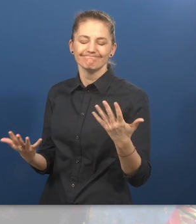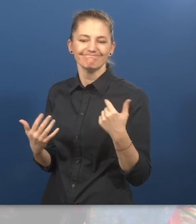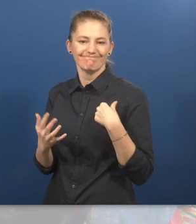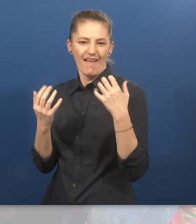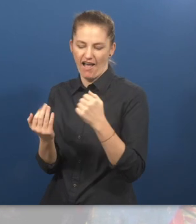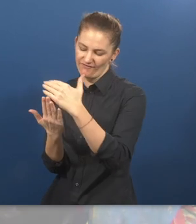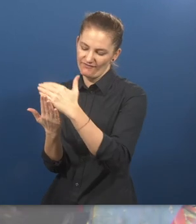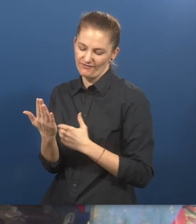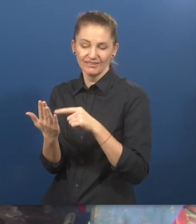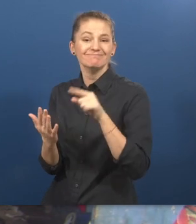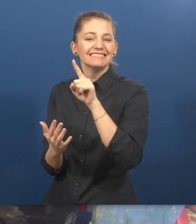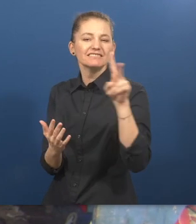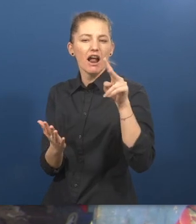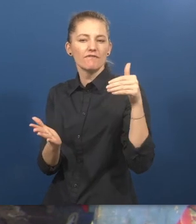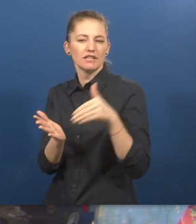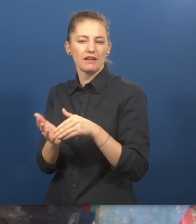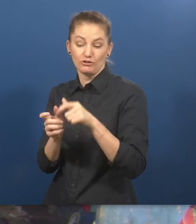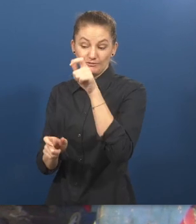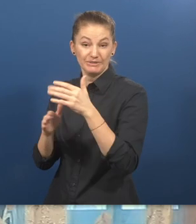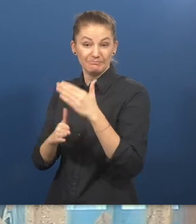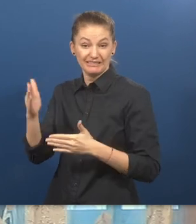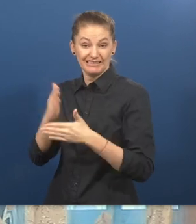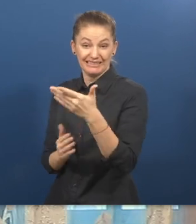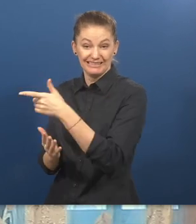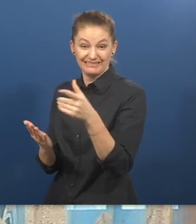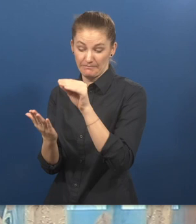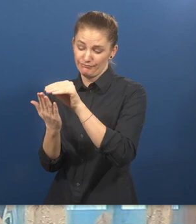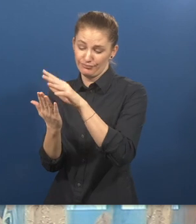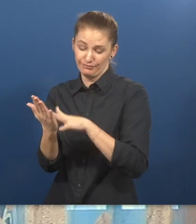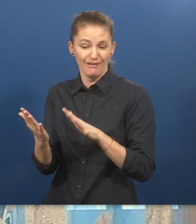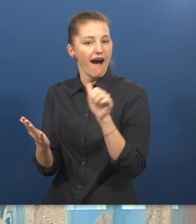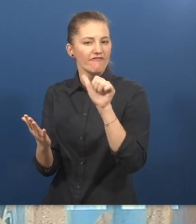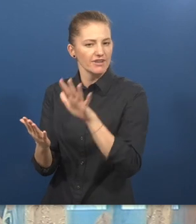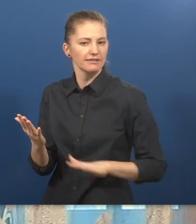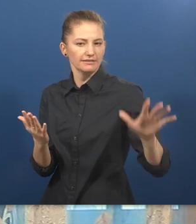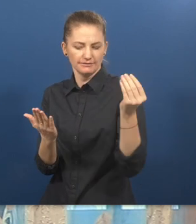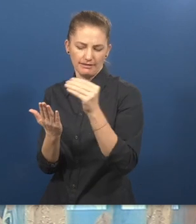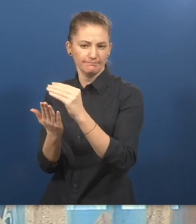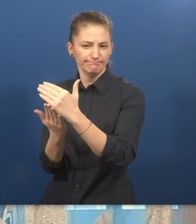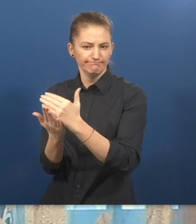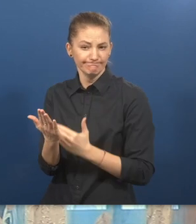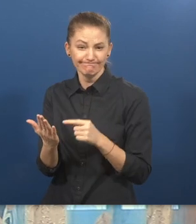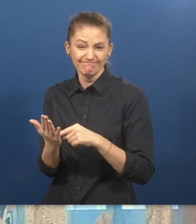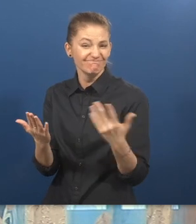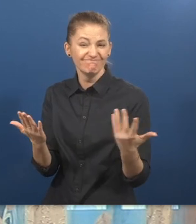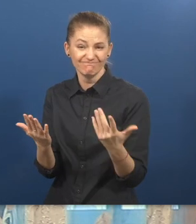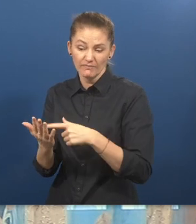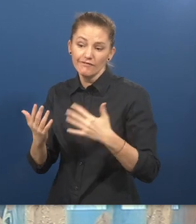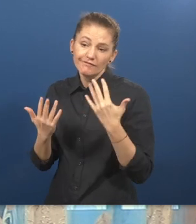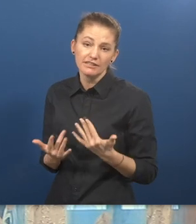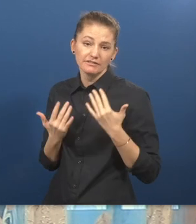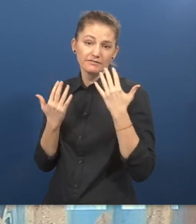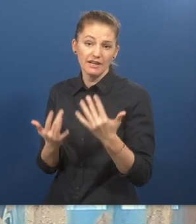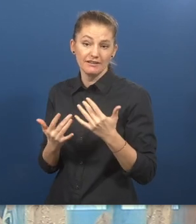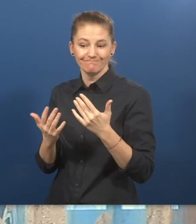Again, Abdul Bazir. We have a of more than 12,000 PWDs in various provinces of Afghanistan, whom